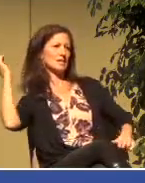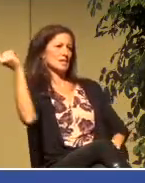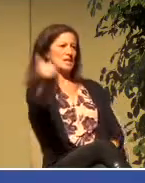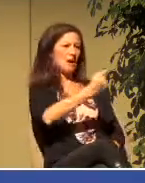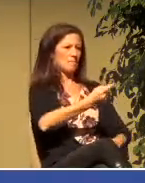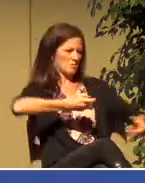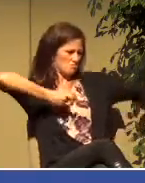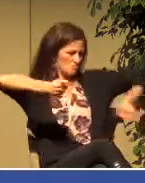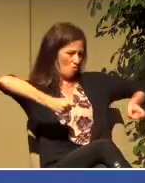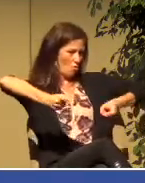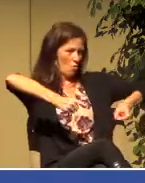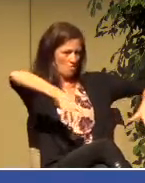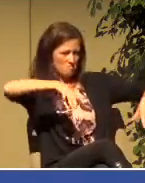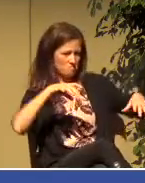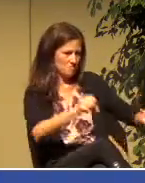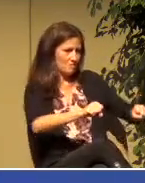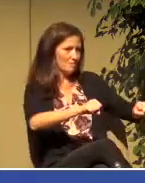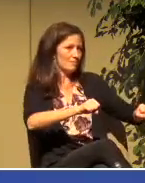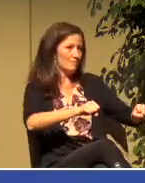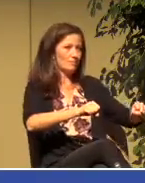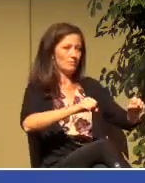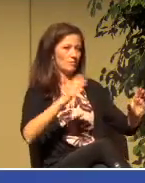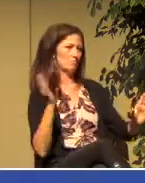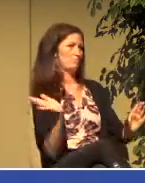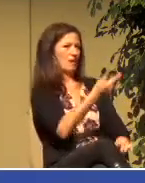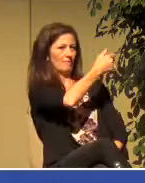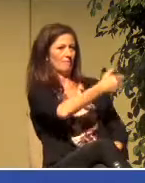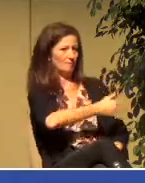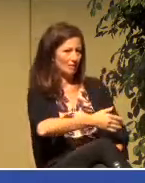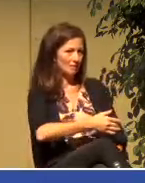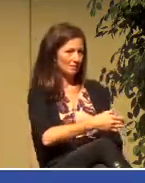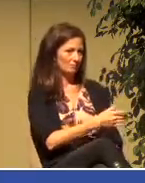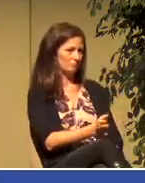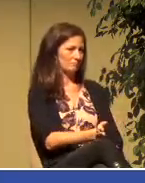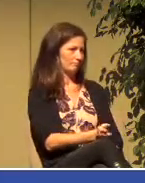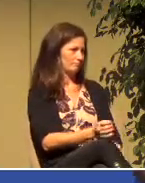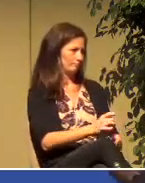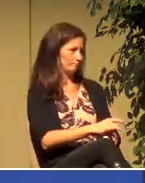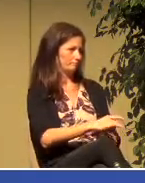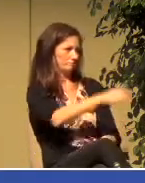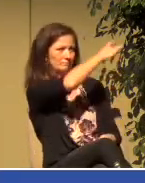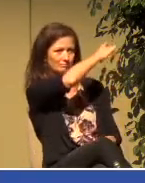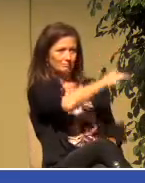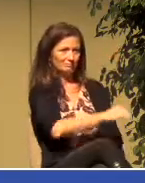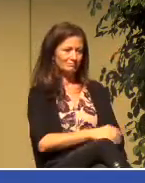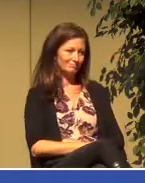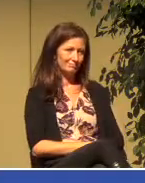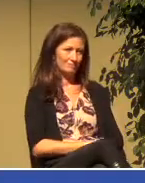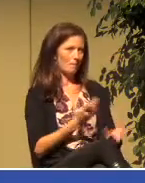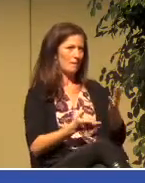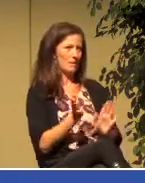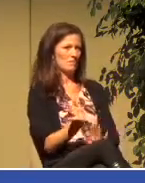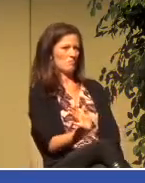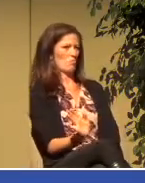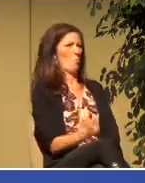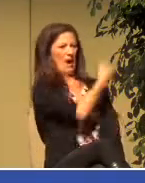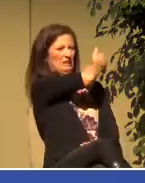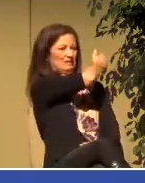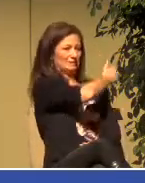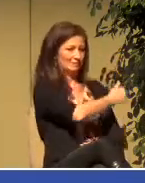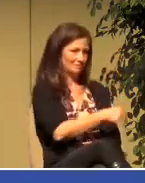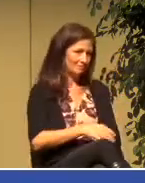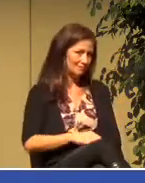and cuffing Saul at the side of his head and dealing with him, swatting him away as if he is